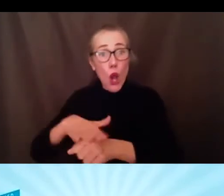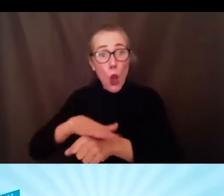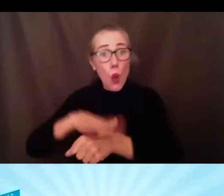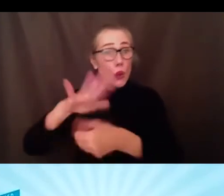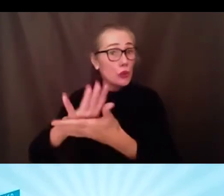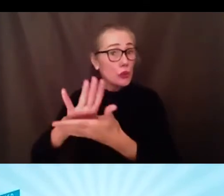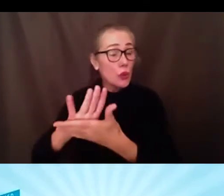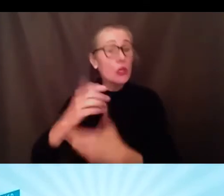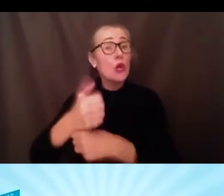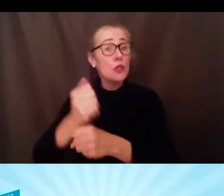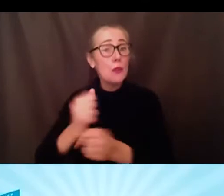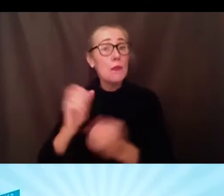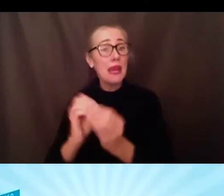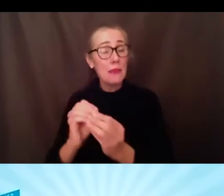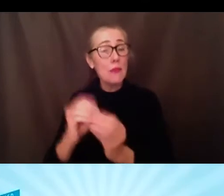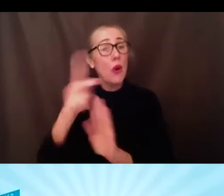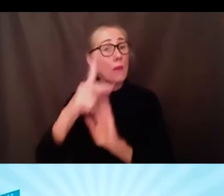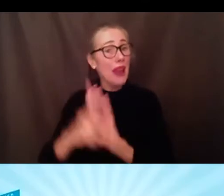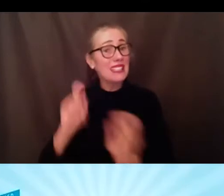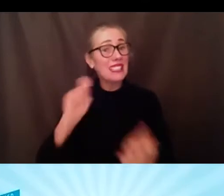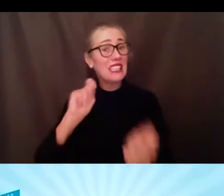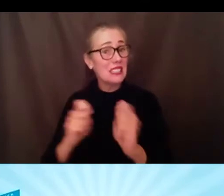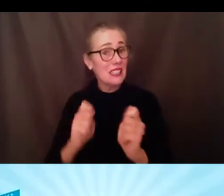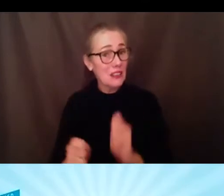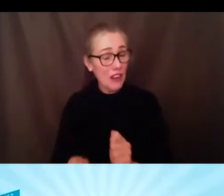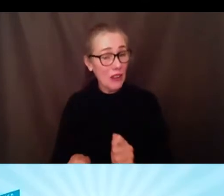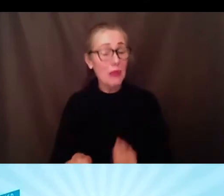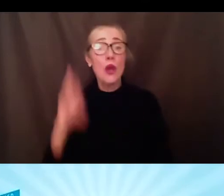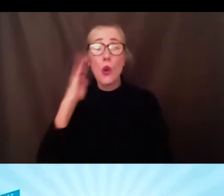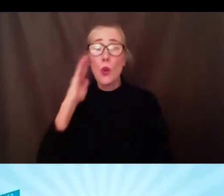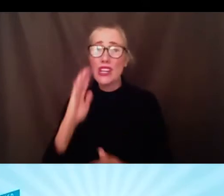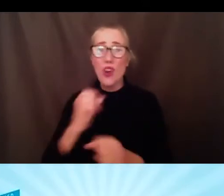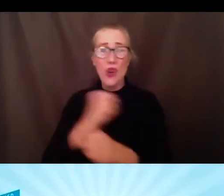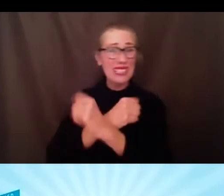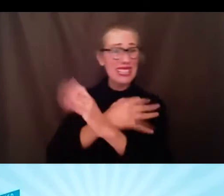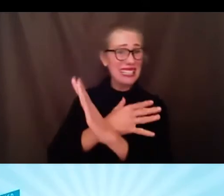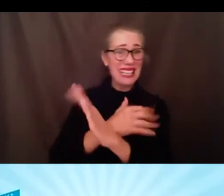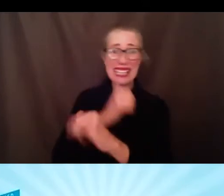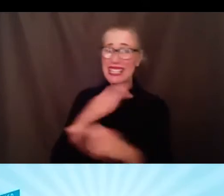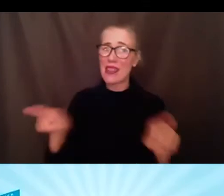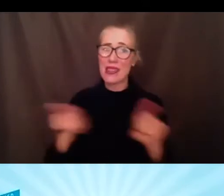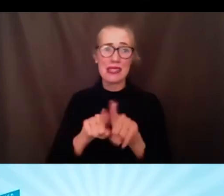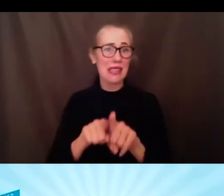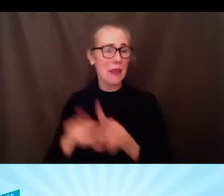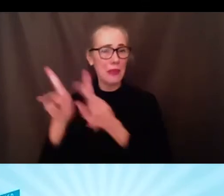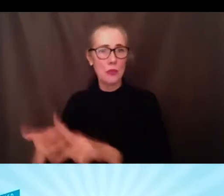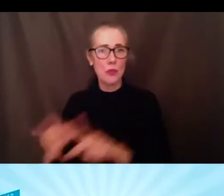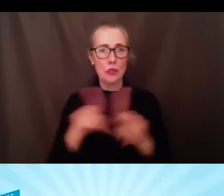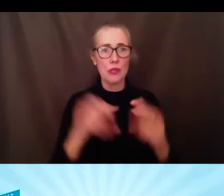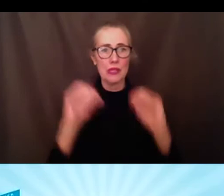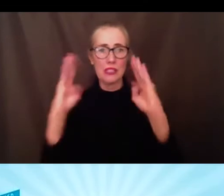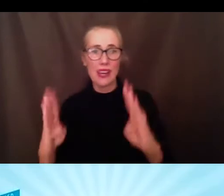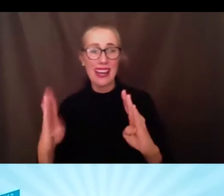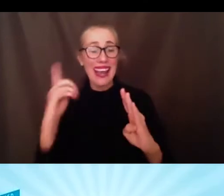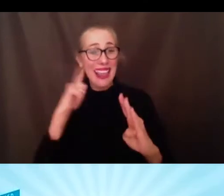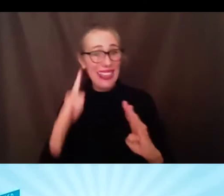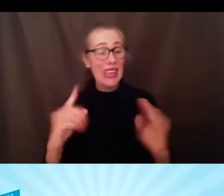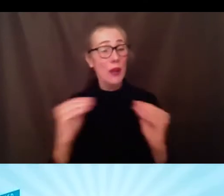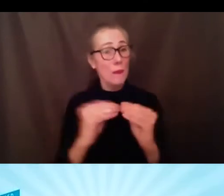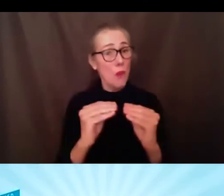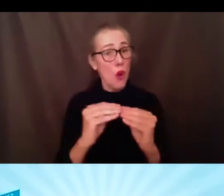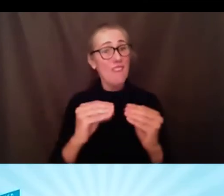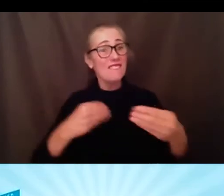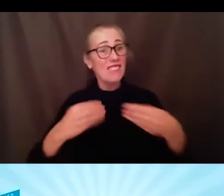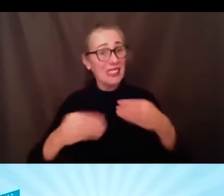we know distance learning is unlike traditional instruction past time to rethink the modes of teaching and allow greater flexibility